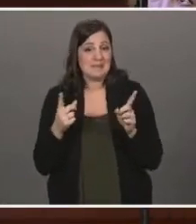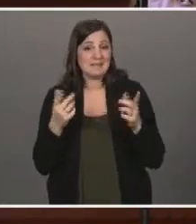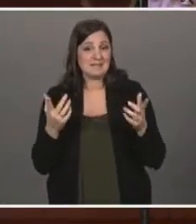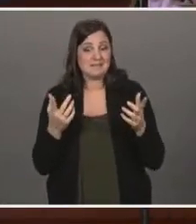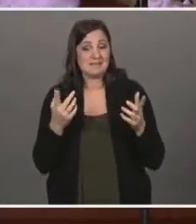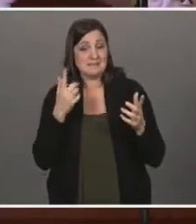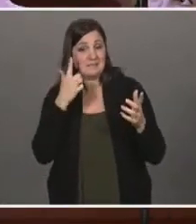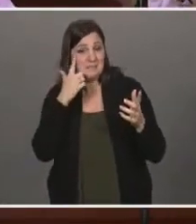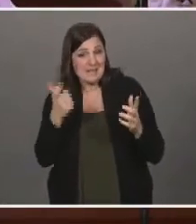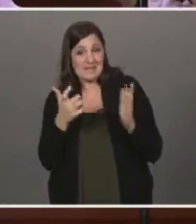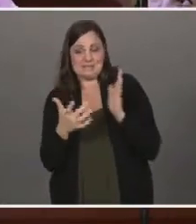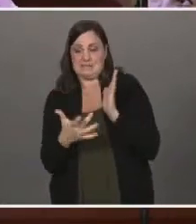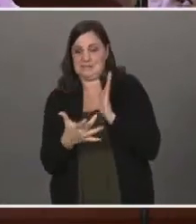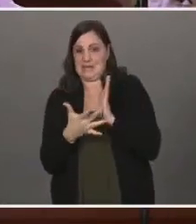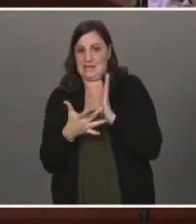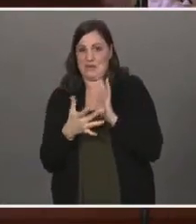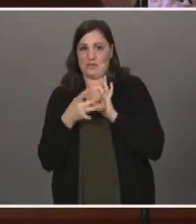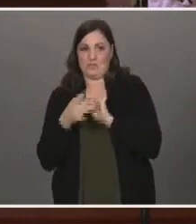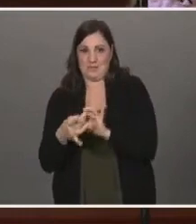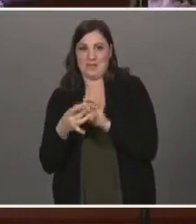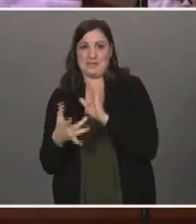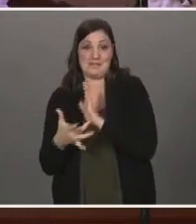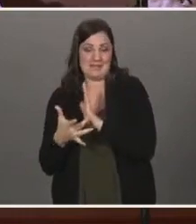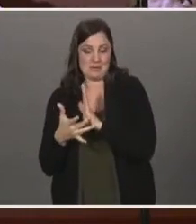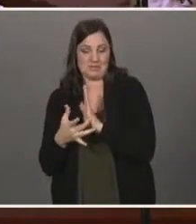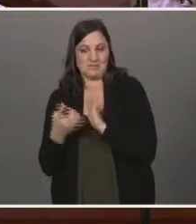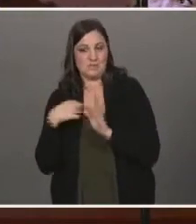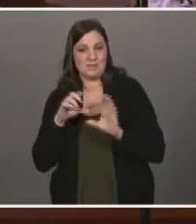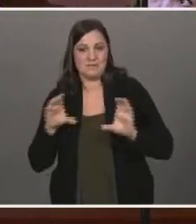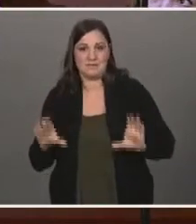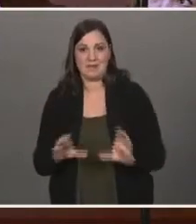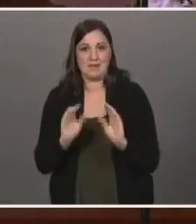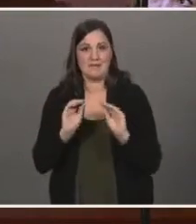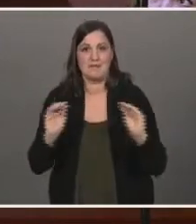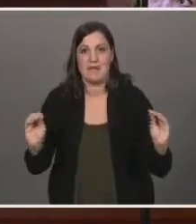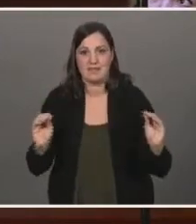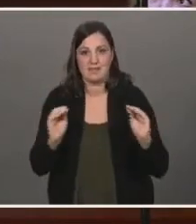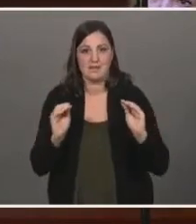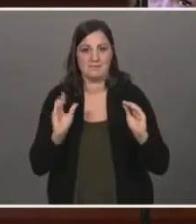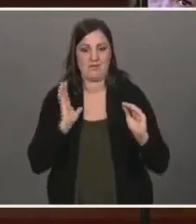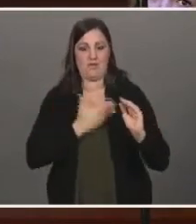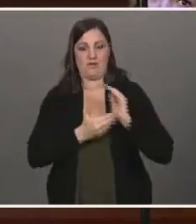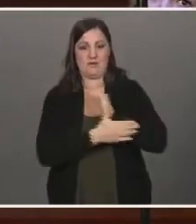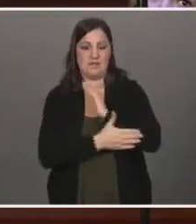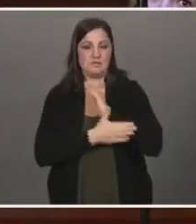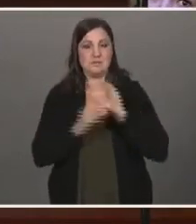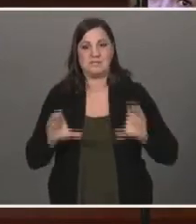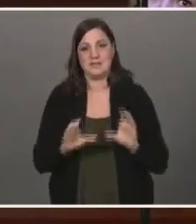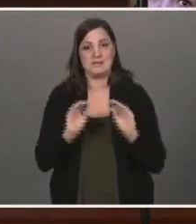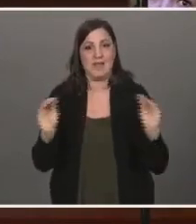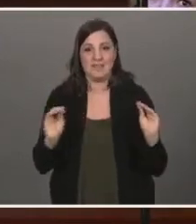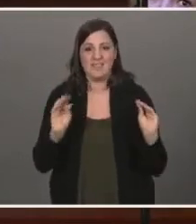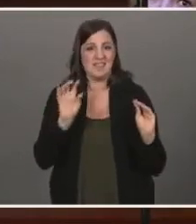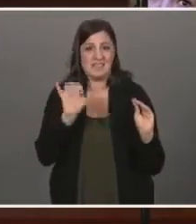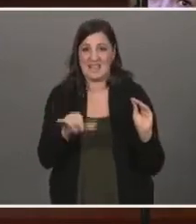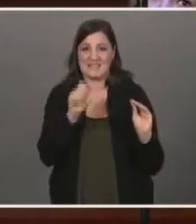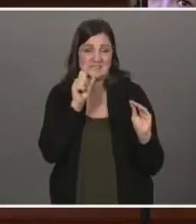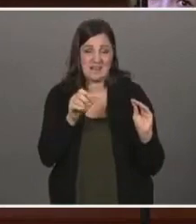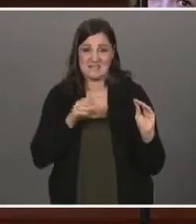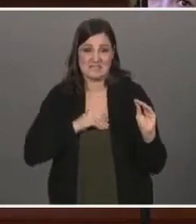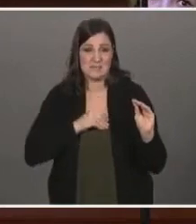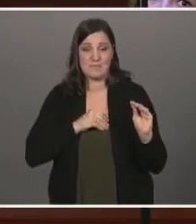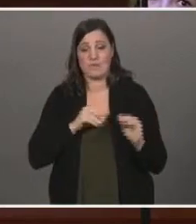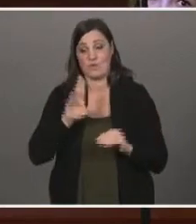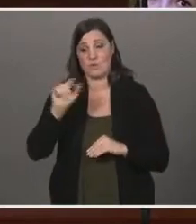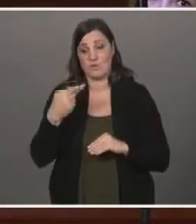because it is technology-related, we have done almost nothing as a country. This is unacceptable. In Utah,